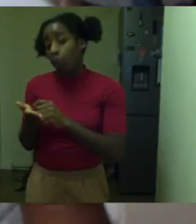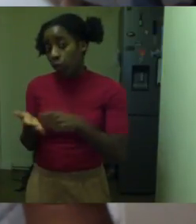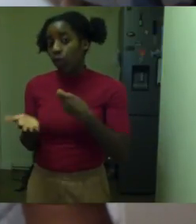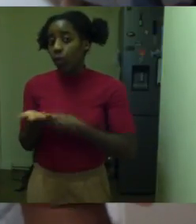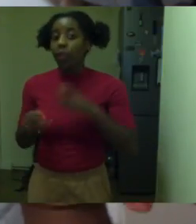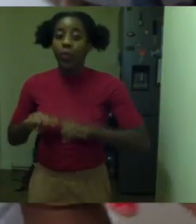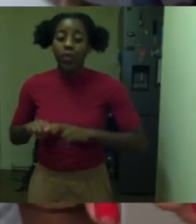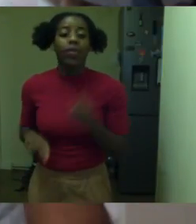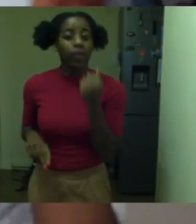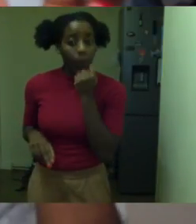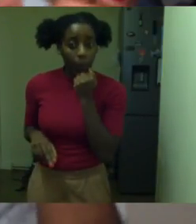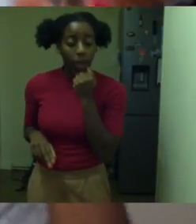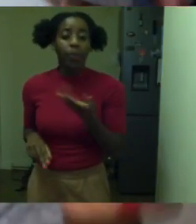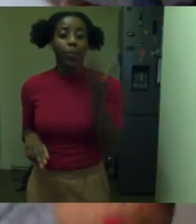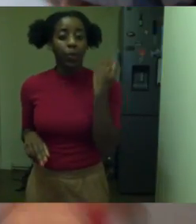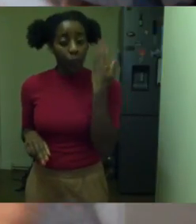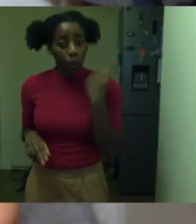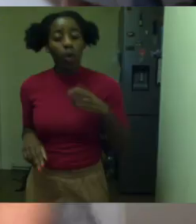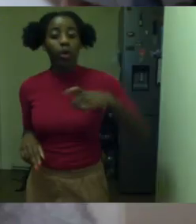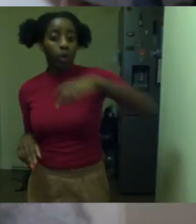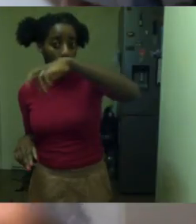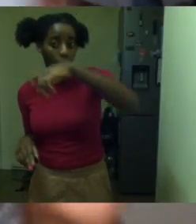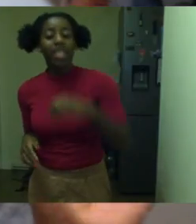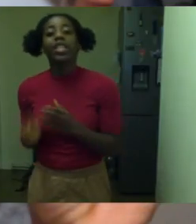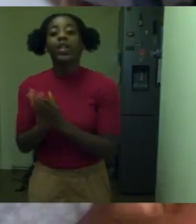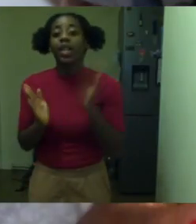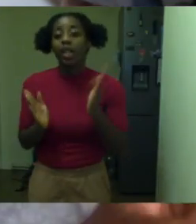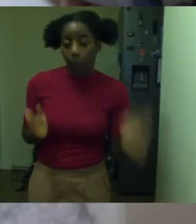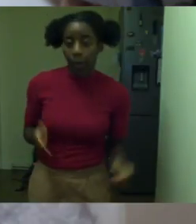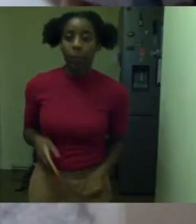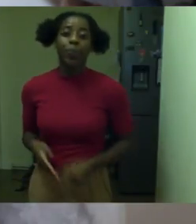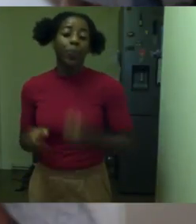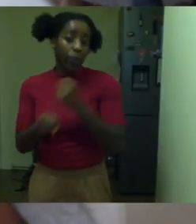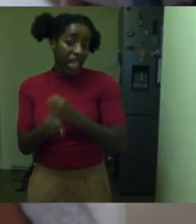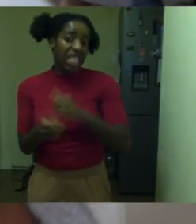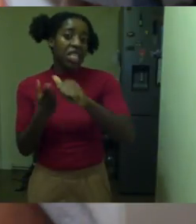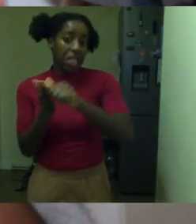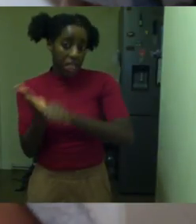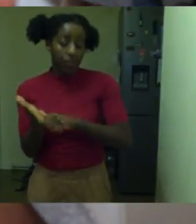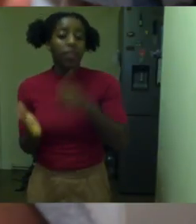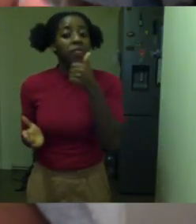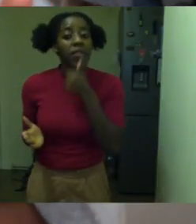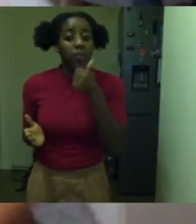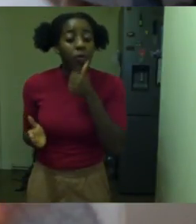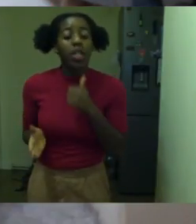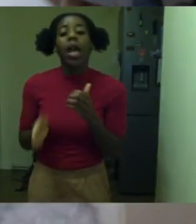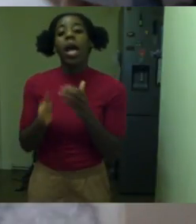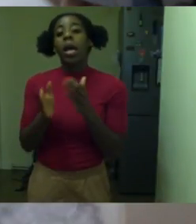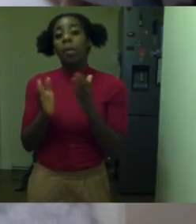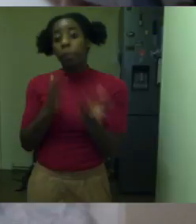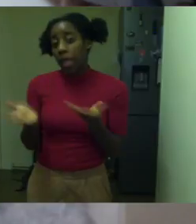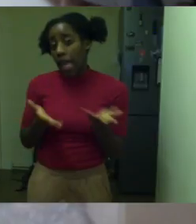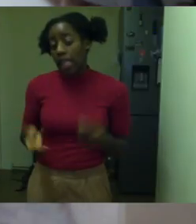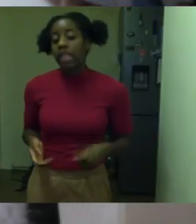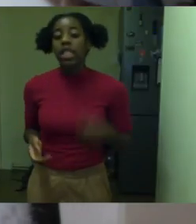British library. And if it is, you just get down the little reference code. I actually made a list before I went out